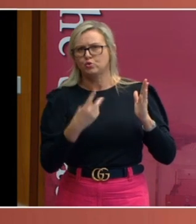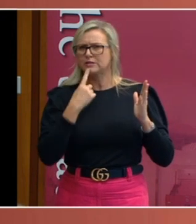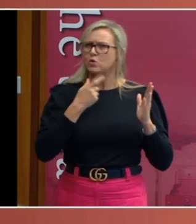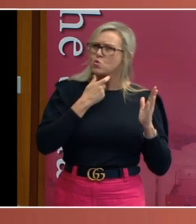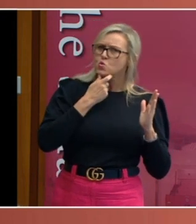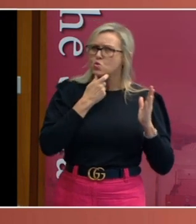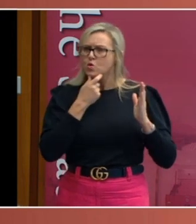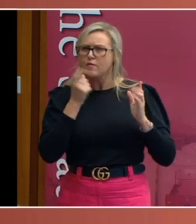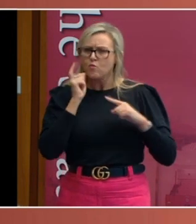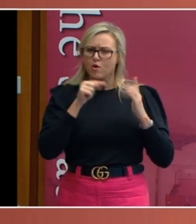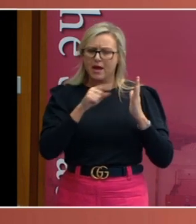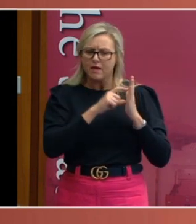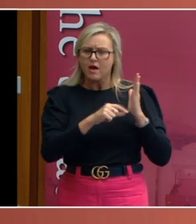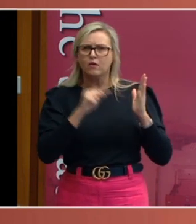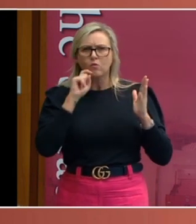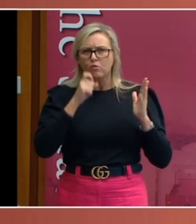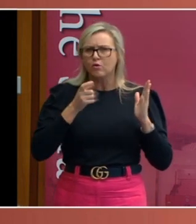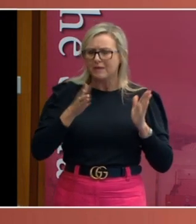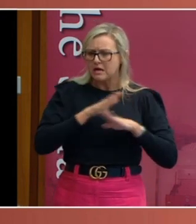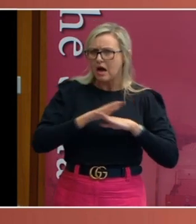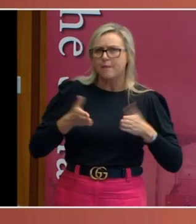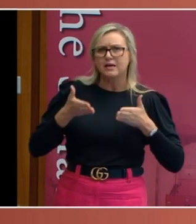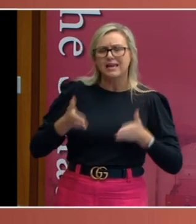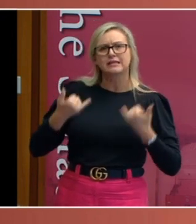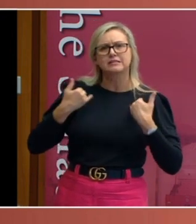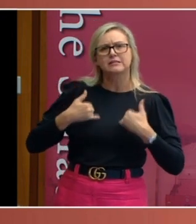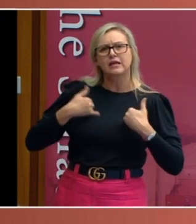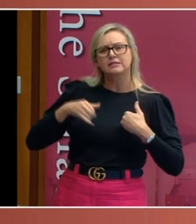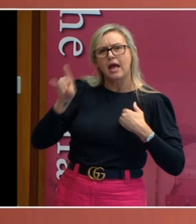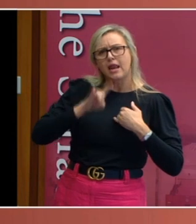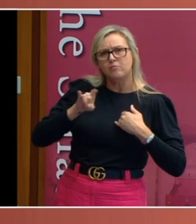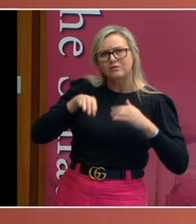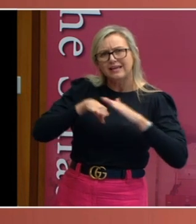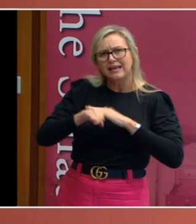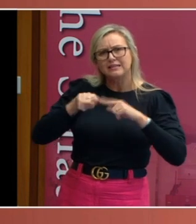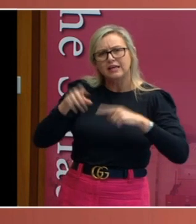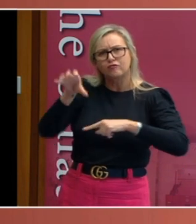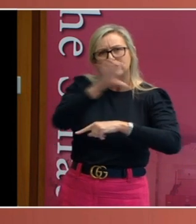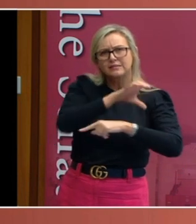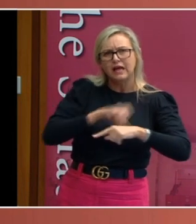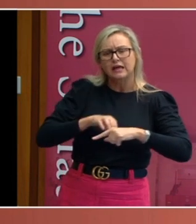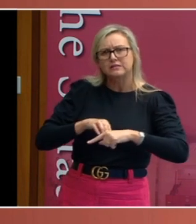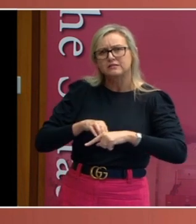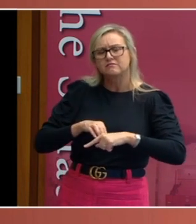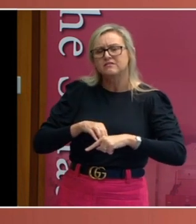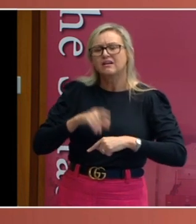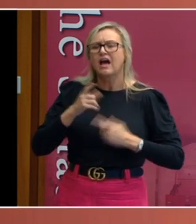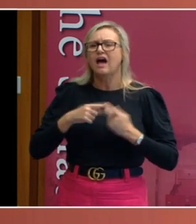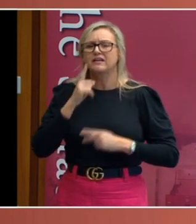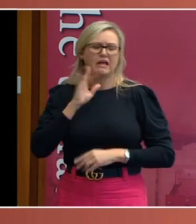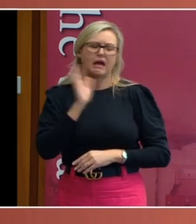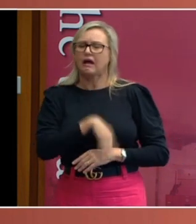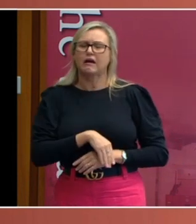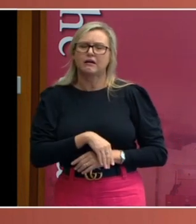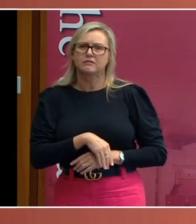their states from excluding diseased animals from entering the state, their concerns were dismissed. Richard O'Connor,